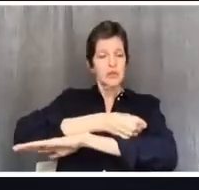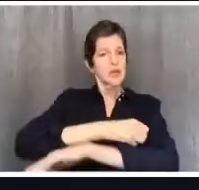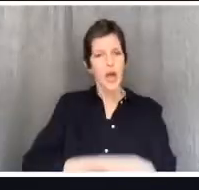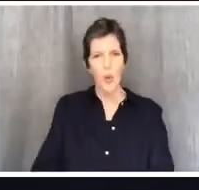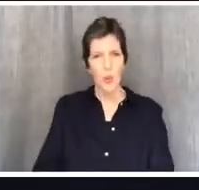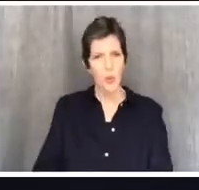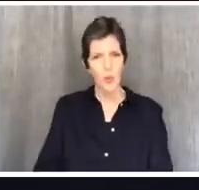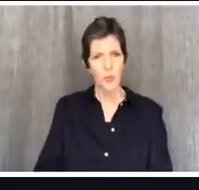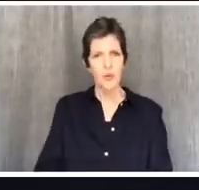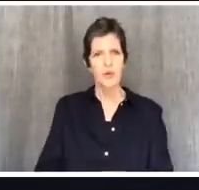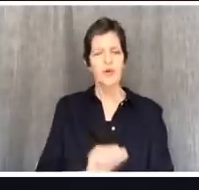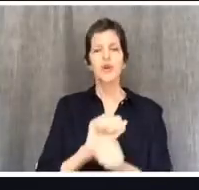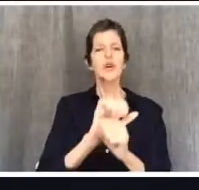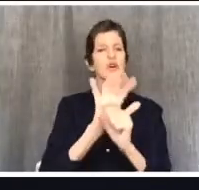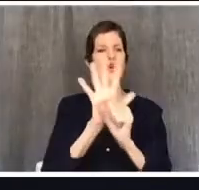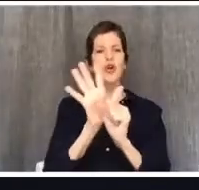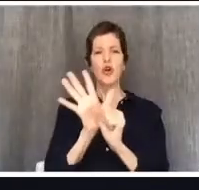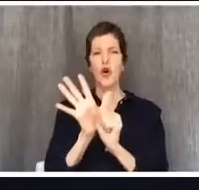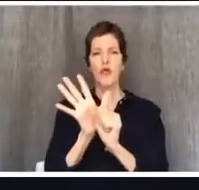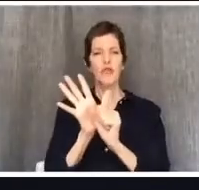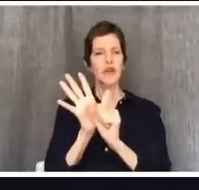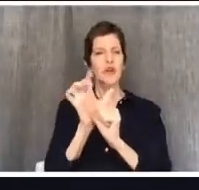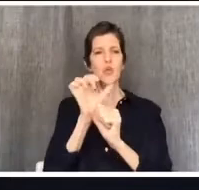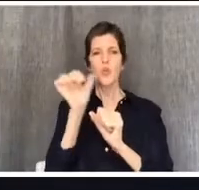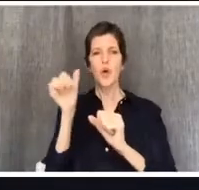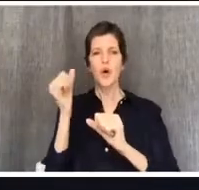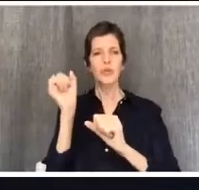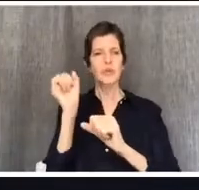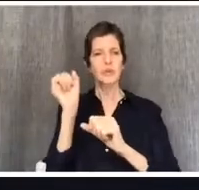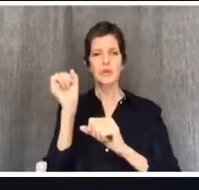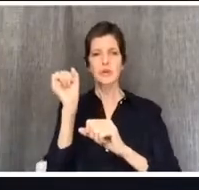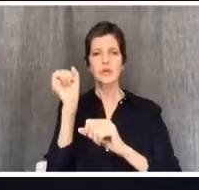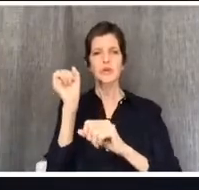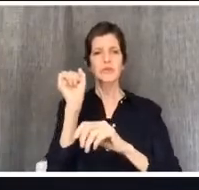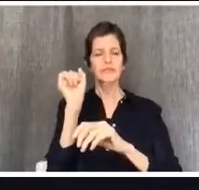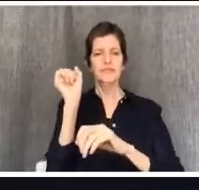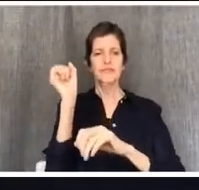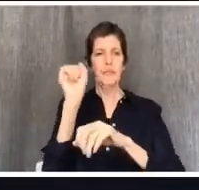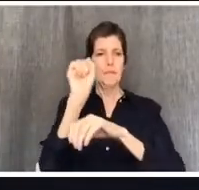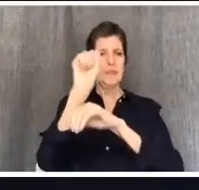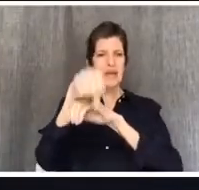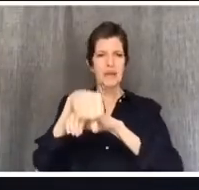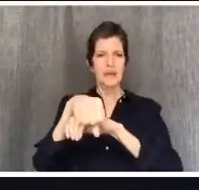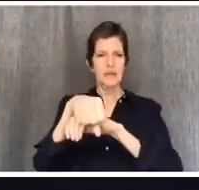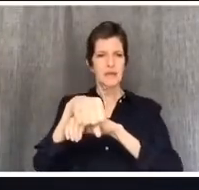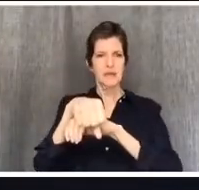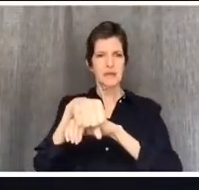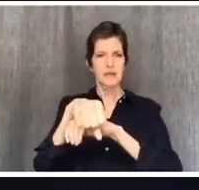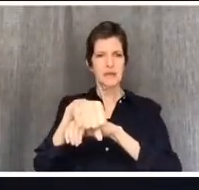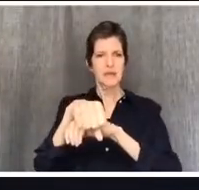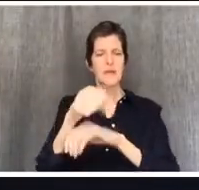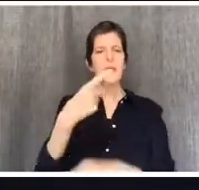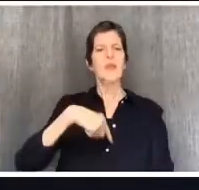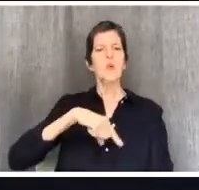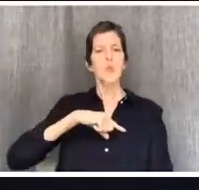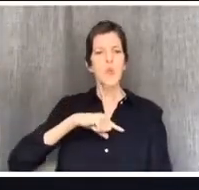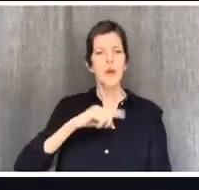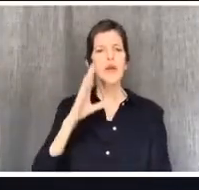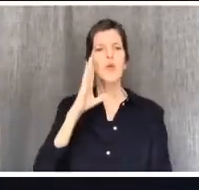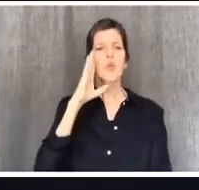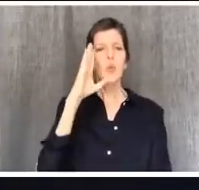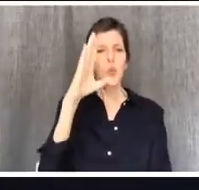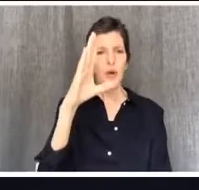here's what we are called to. Faithful living now and hopeful living for a future where we are gathered together again.